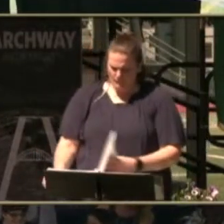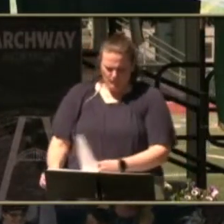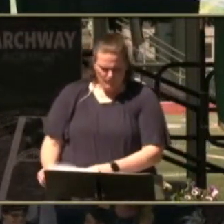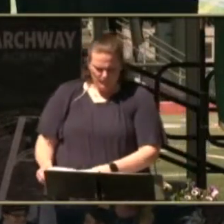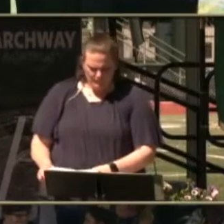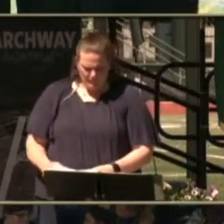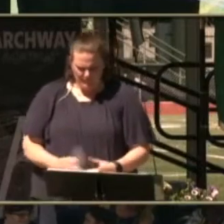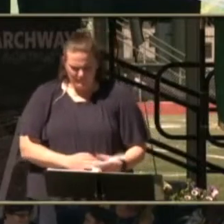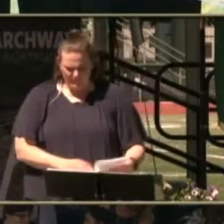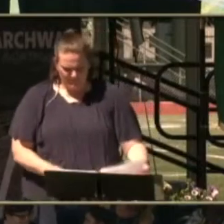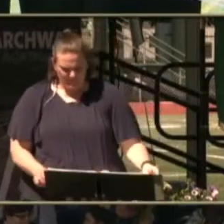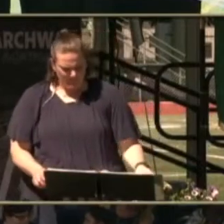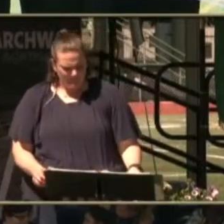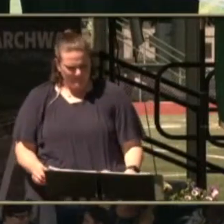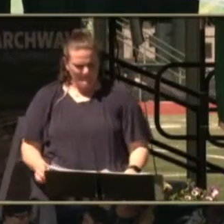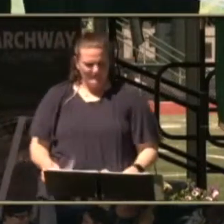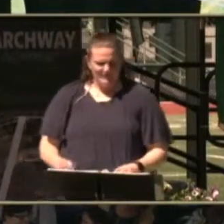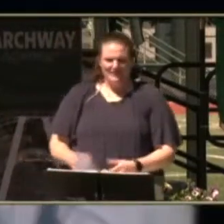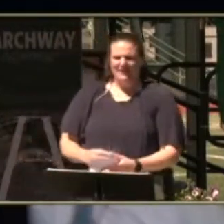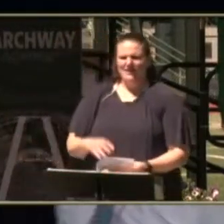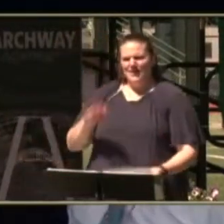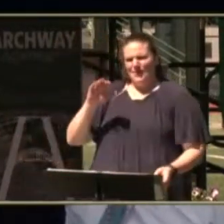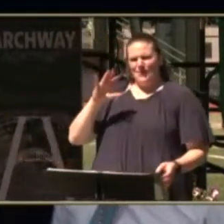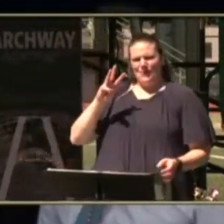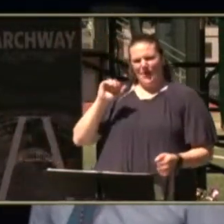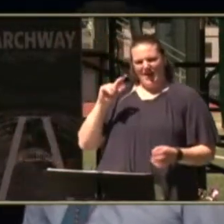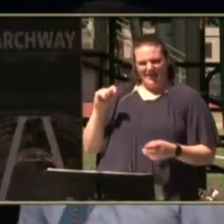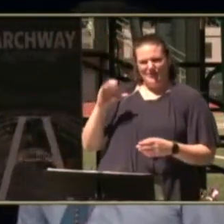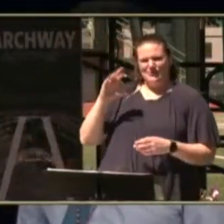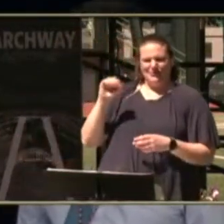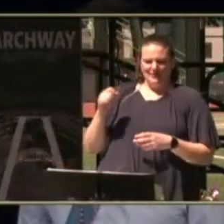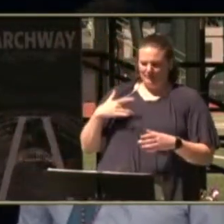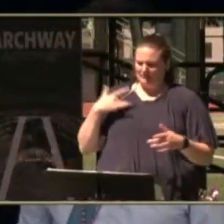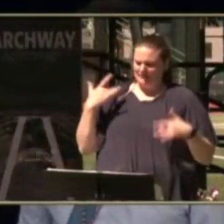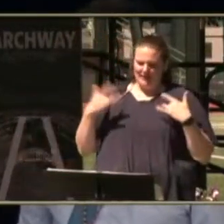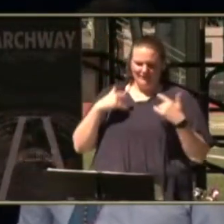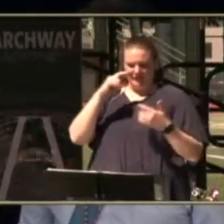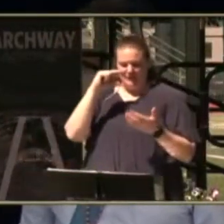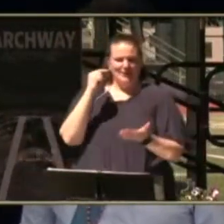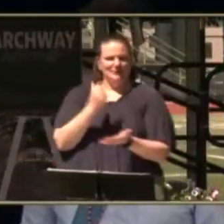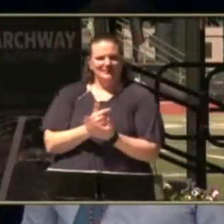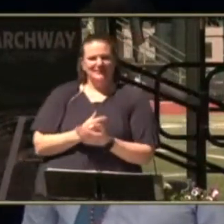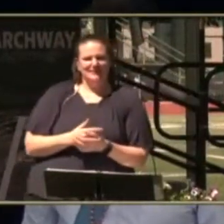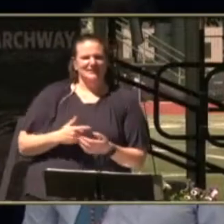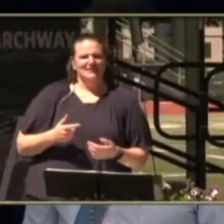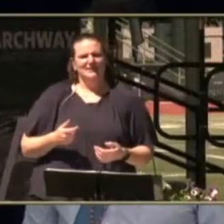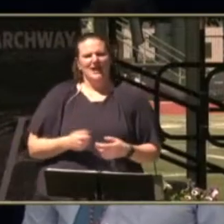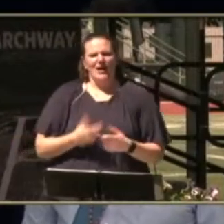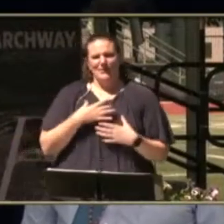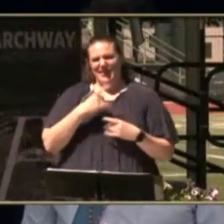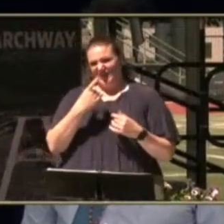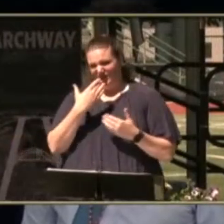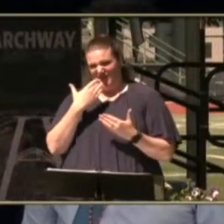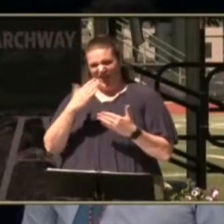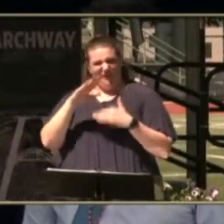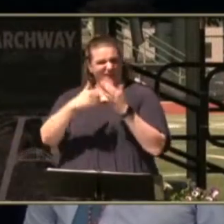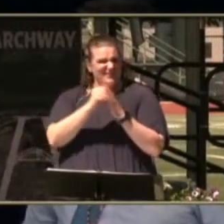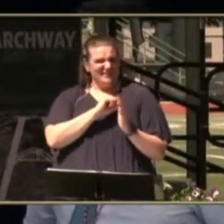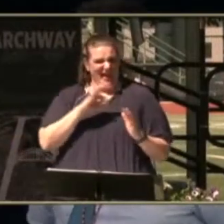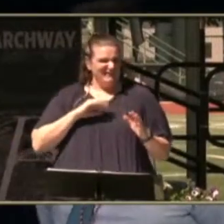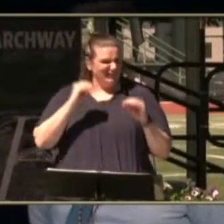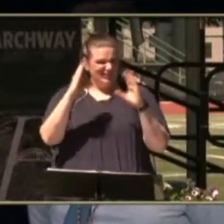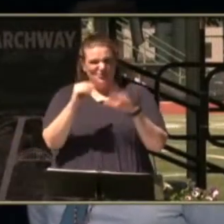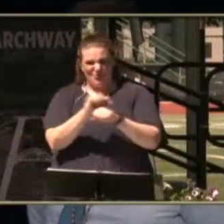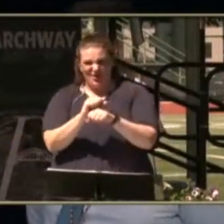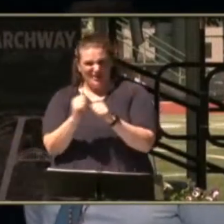thank you timothy hi my name is wyatt cruz and i want to say that i'm very excited to graduate i would just like to thank all my staff and teachers